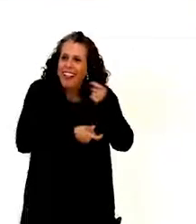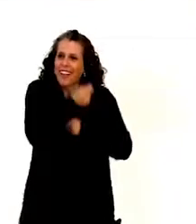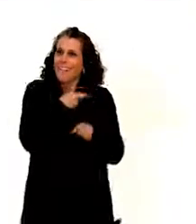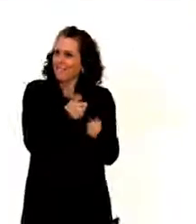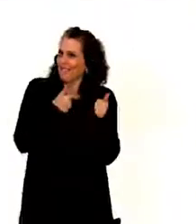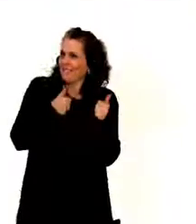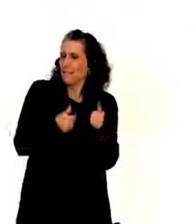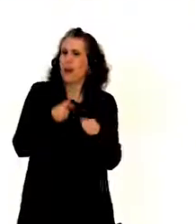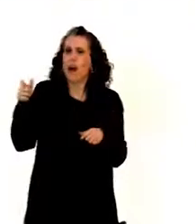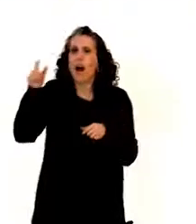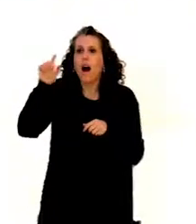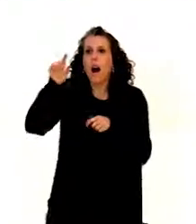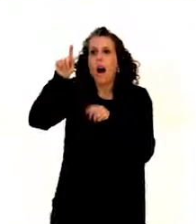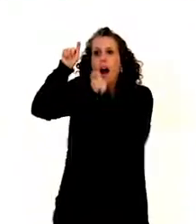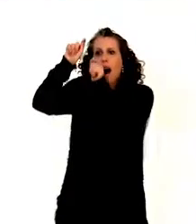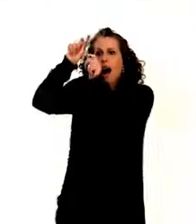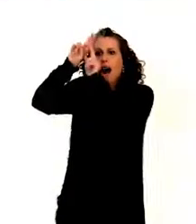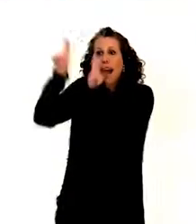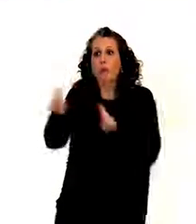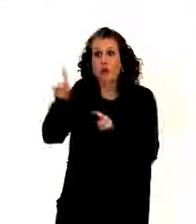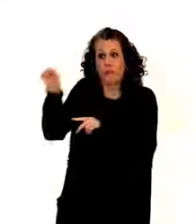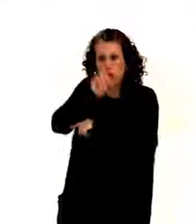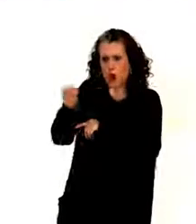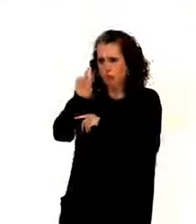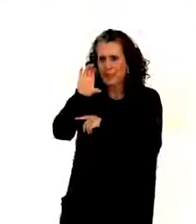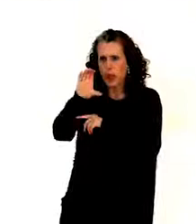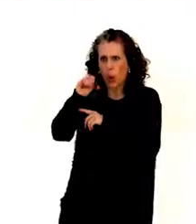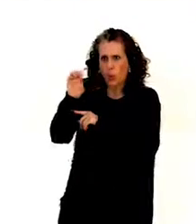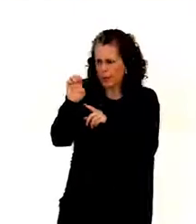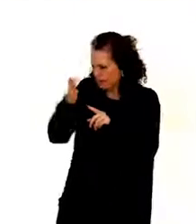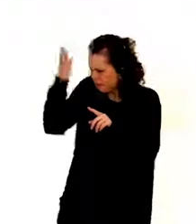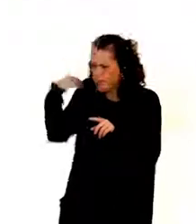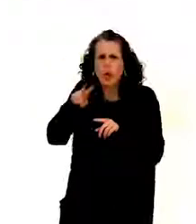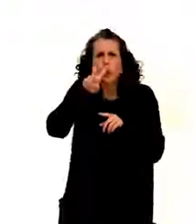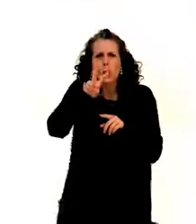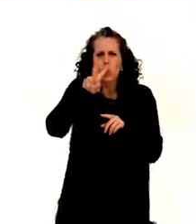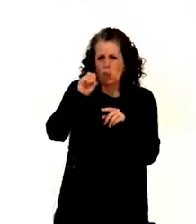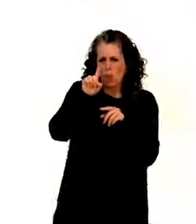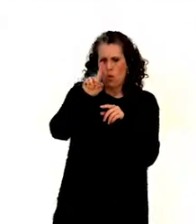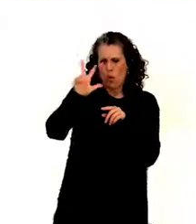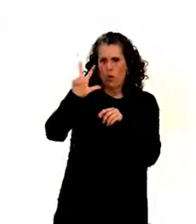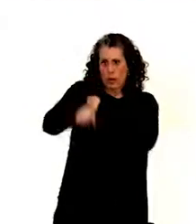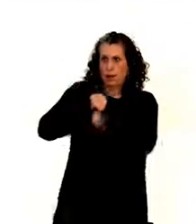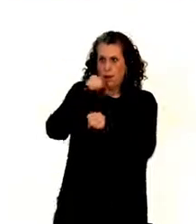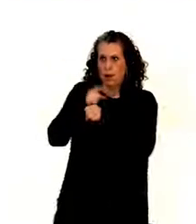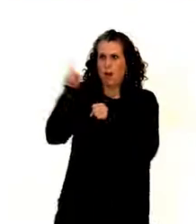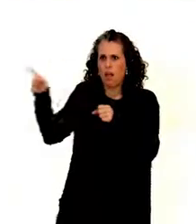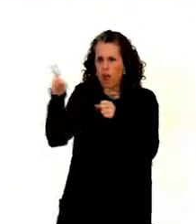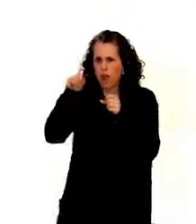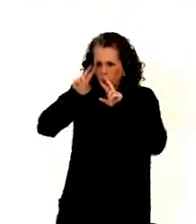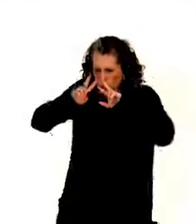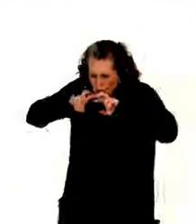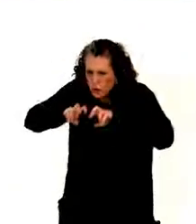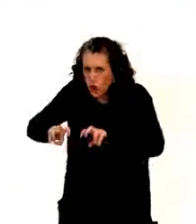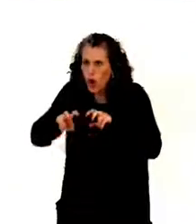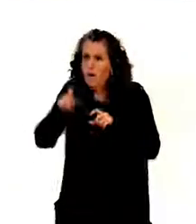actually, Council of Europe did back in 2013 a study on access to